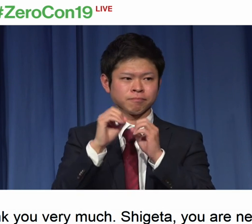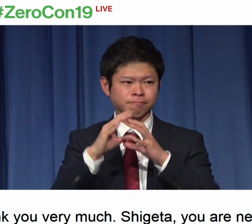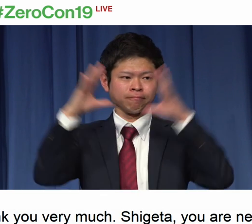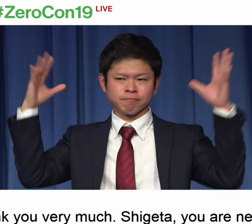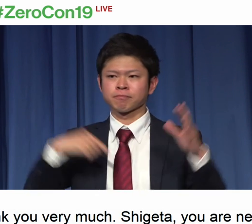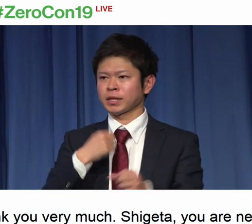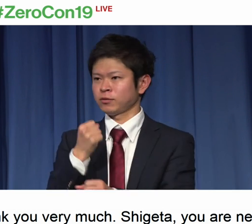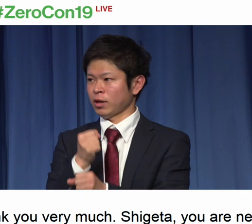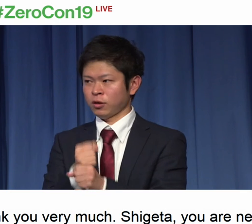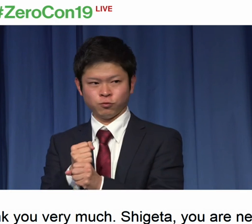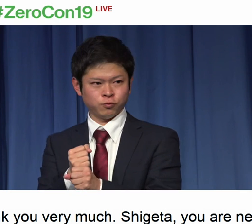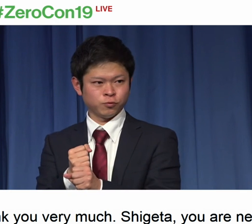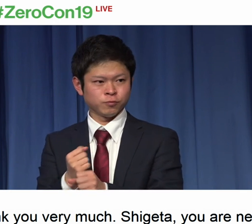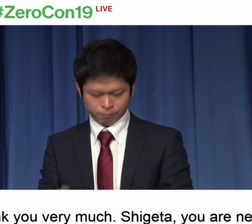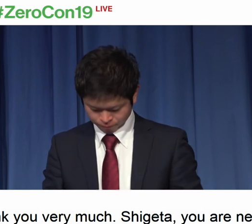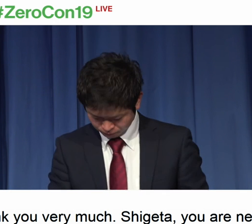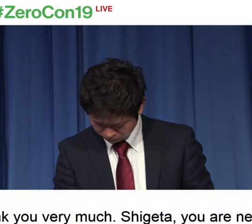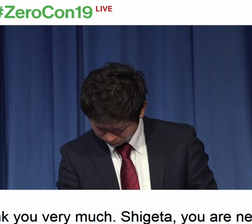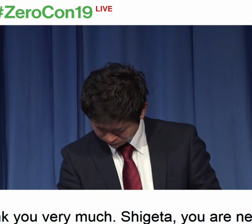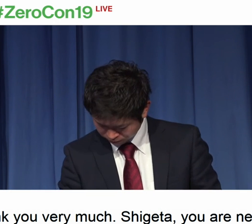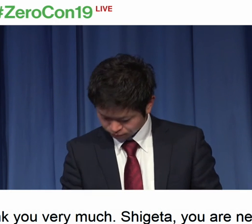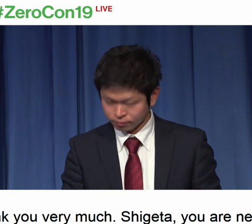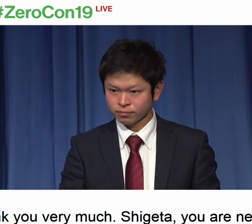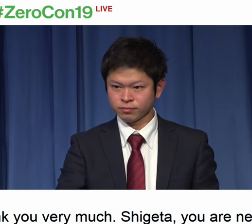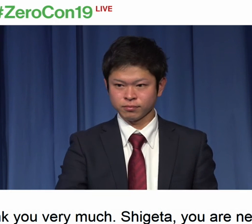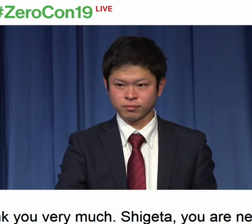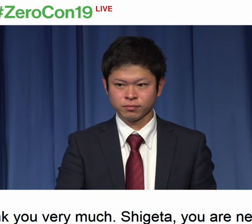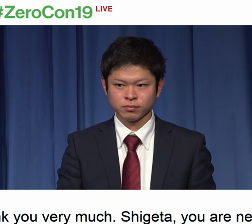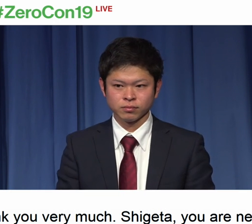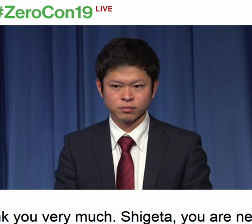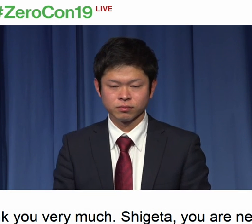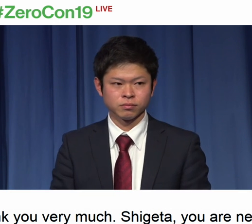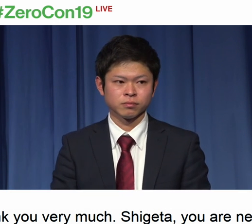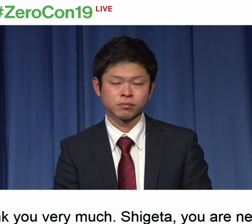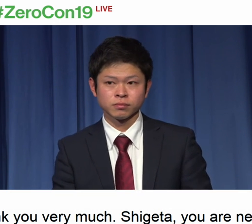who might gain more access to TV programmes.